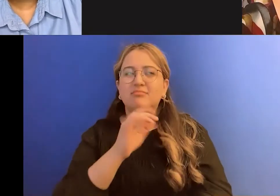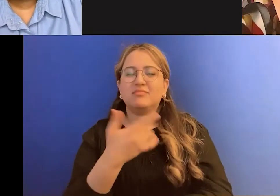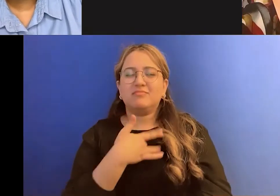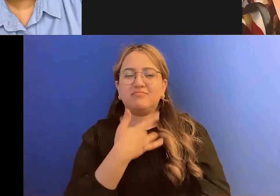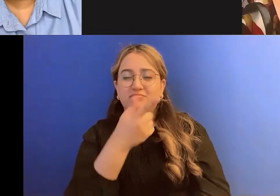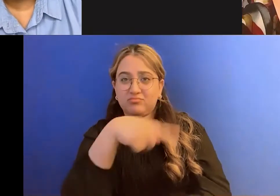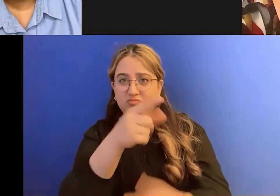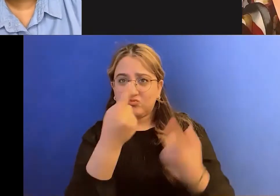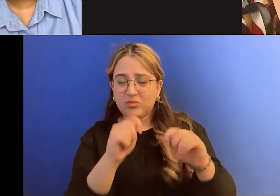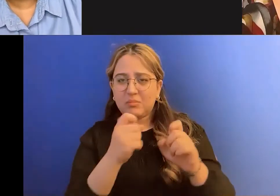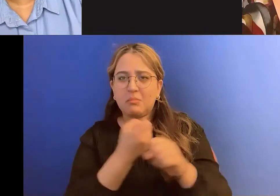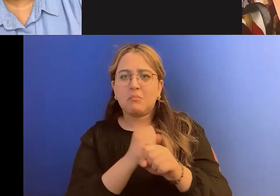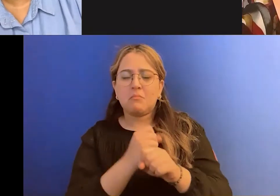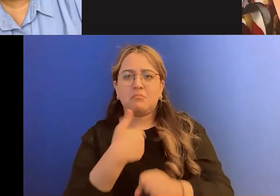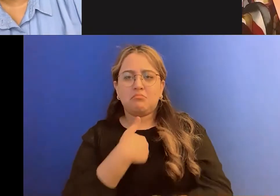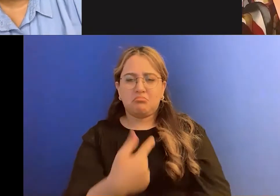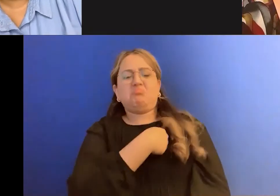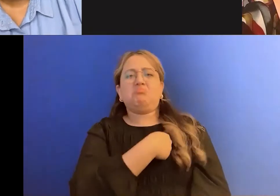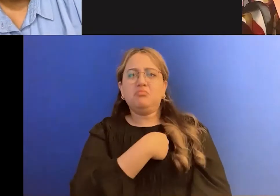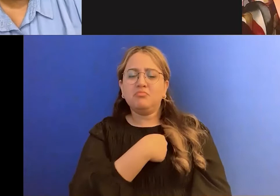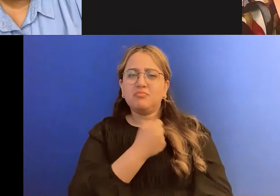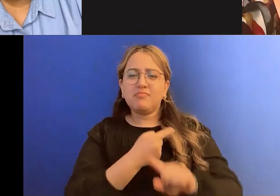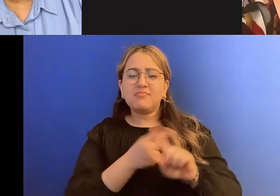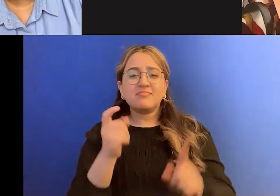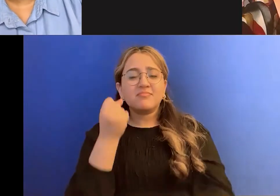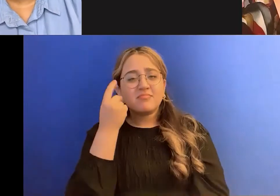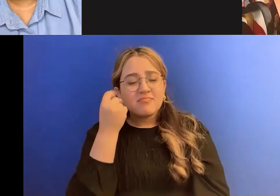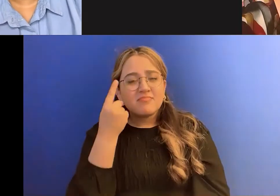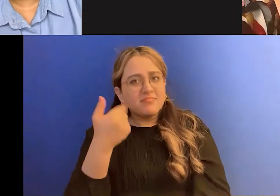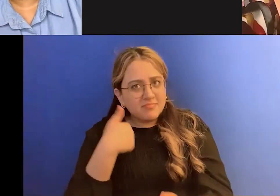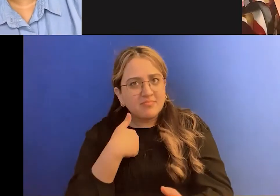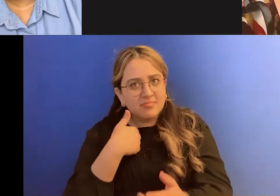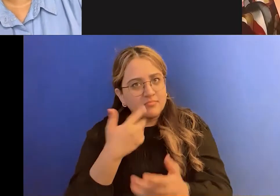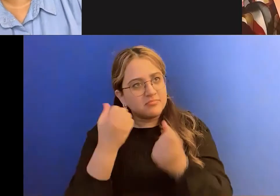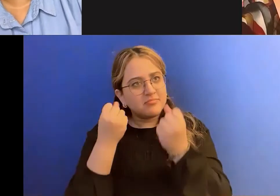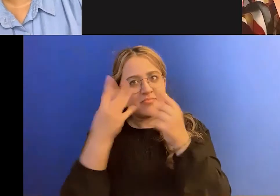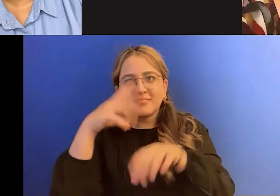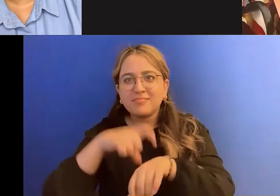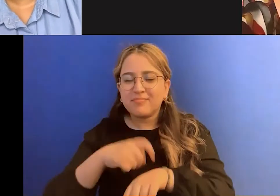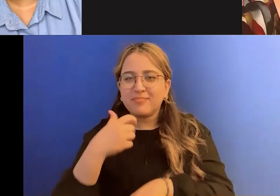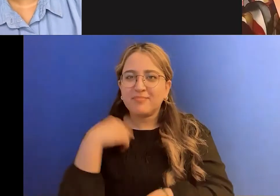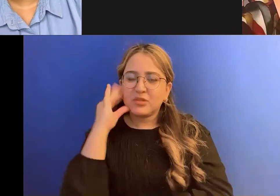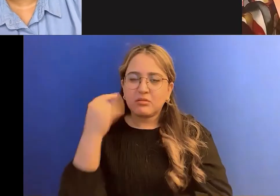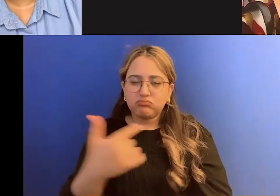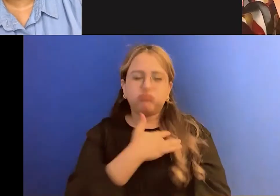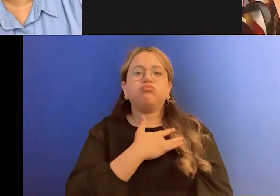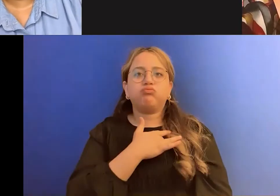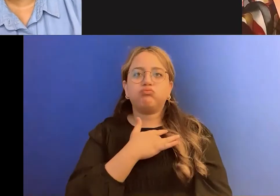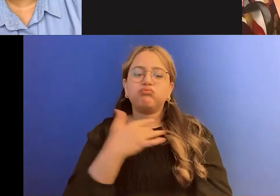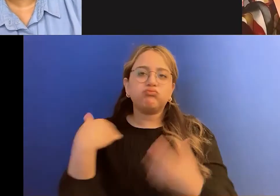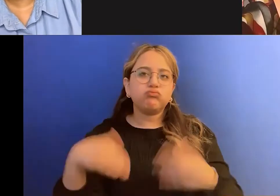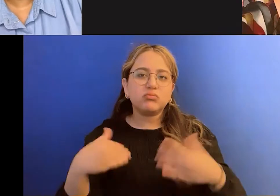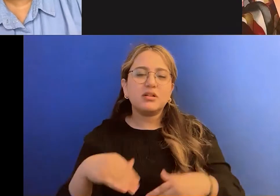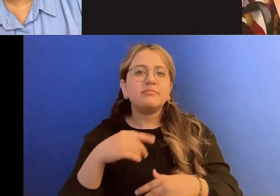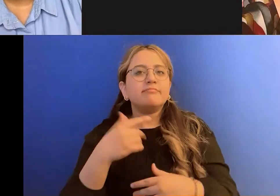to have come to this point, I've dealt with quite a few low blows. So I've got a few, quite a few low blows under my belt. So, you know, I'm